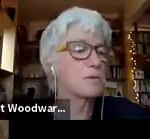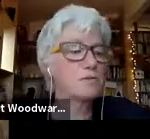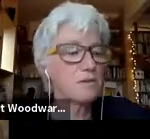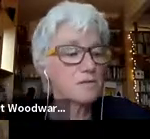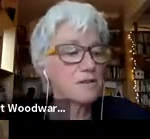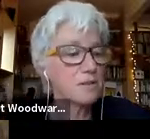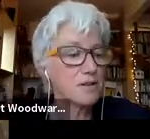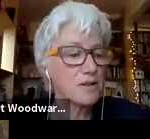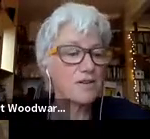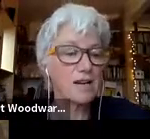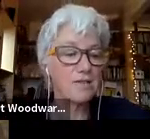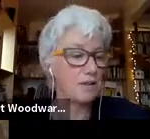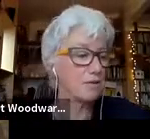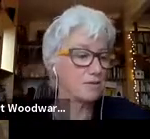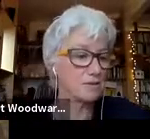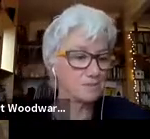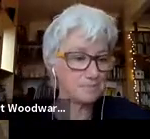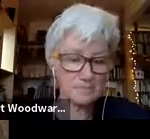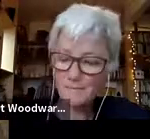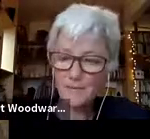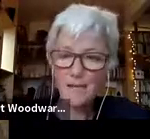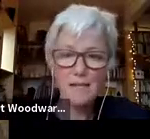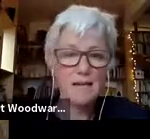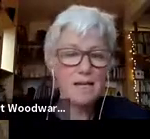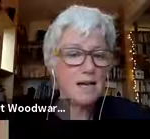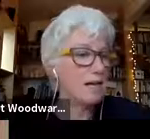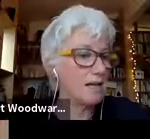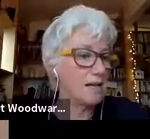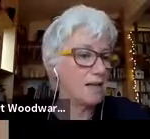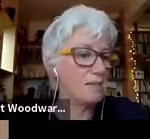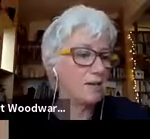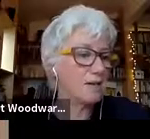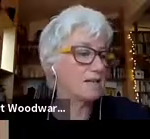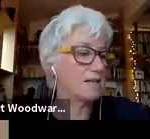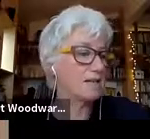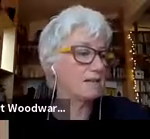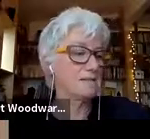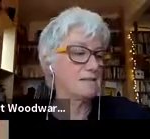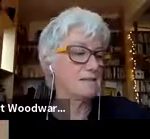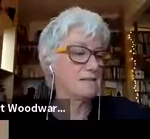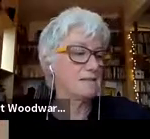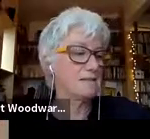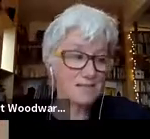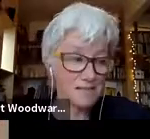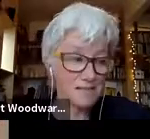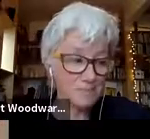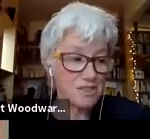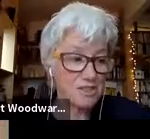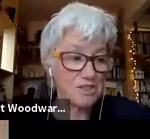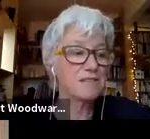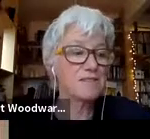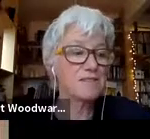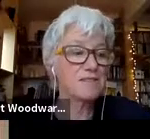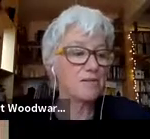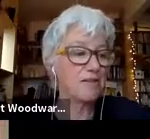hold for us. We were drawn to the work of Erica Van Horn, an American writer, artist and